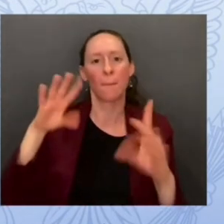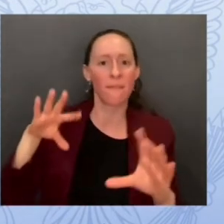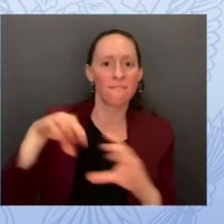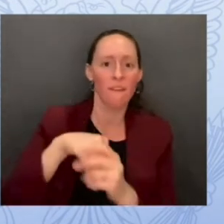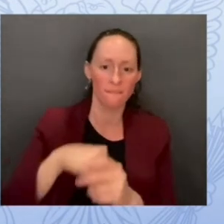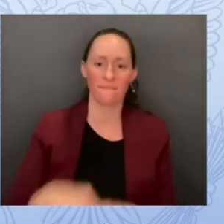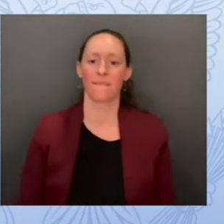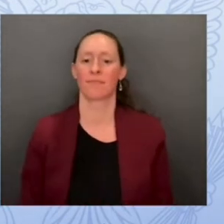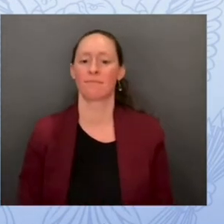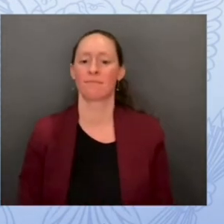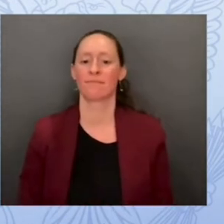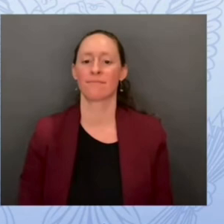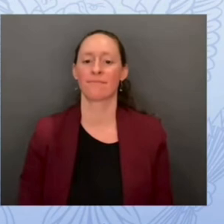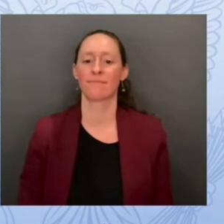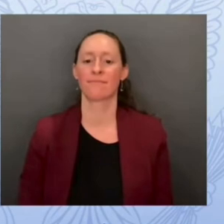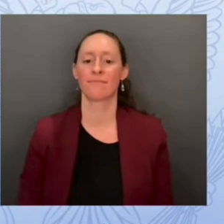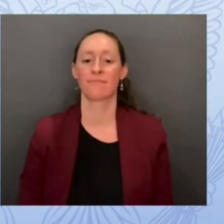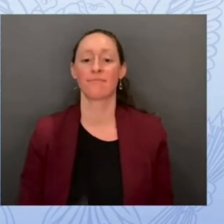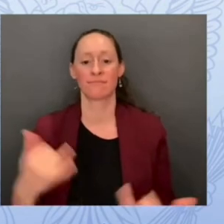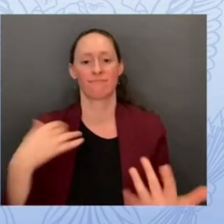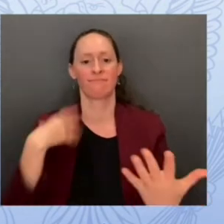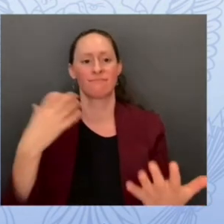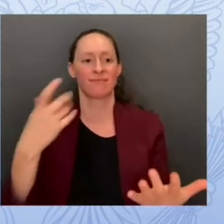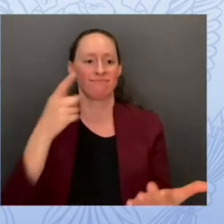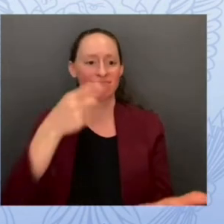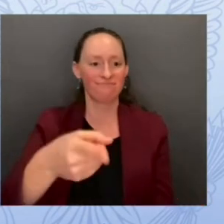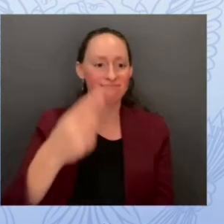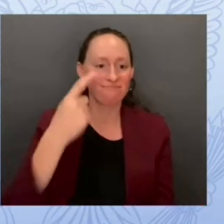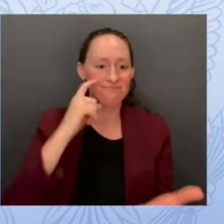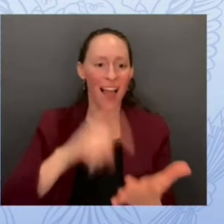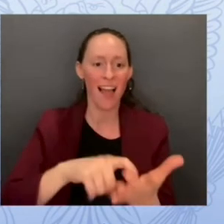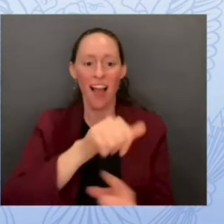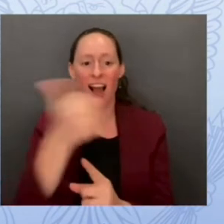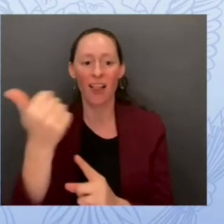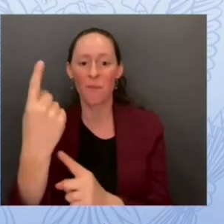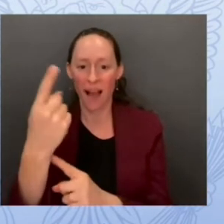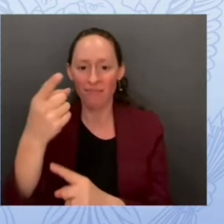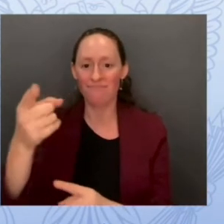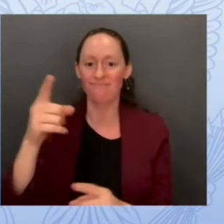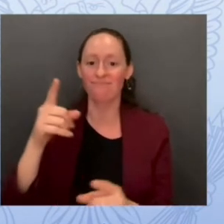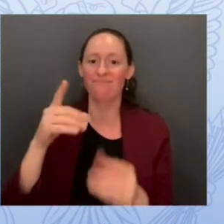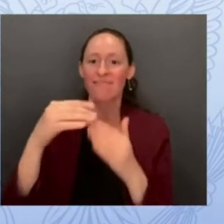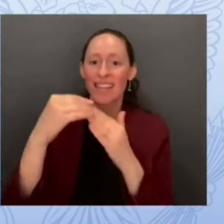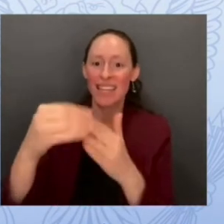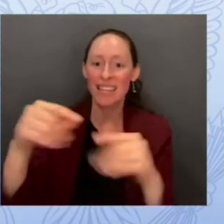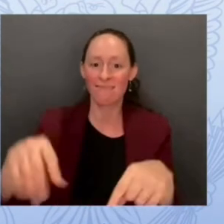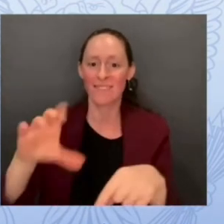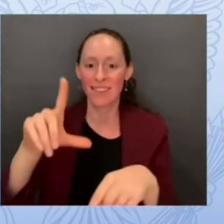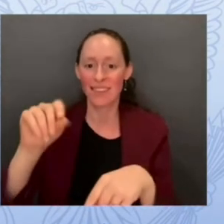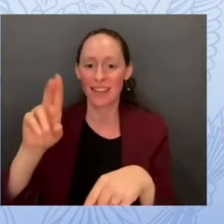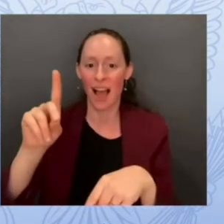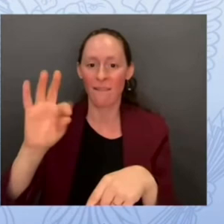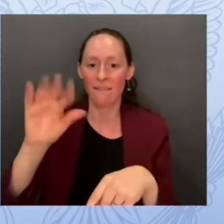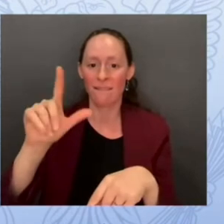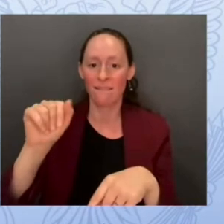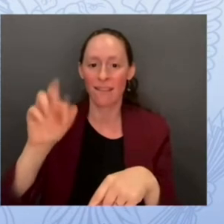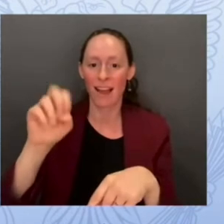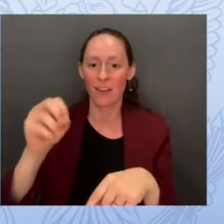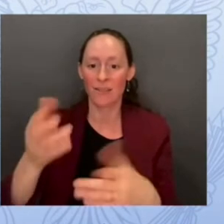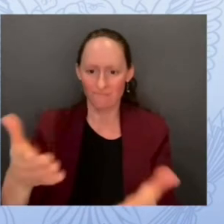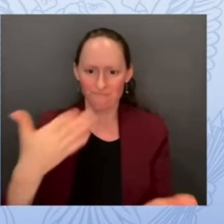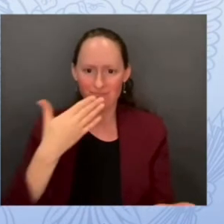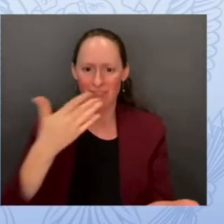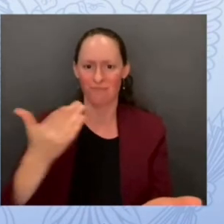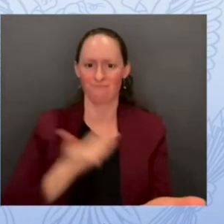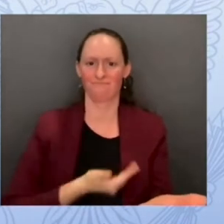thank you deputy national security advisor uh newberger um thank thank you to dr biden for hosting us um thank you to secretary mayorkas